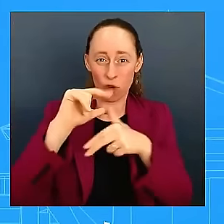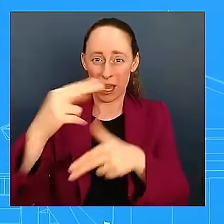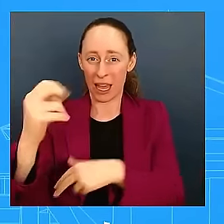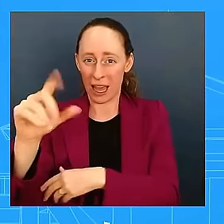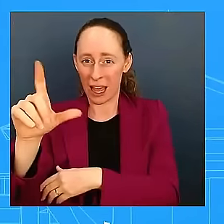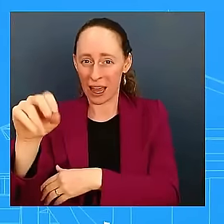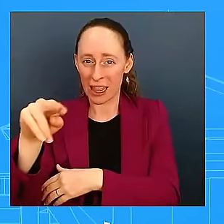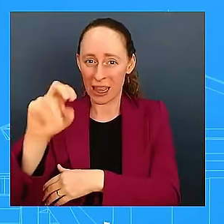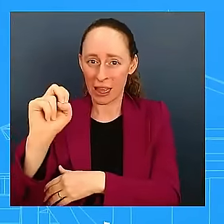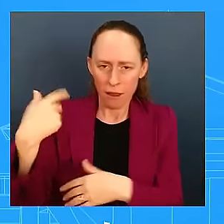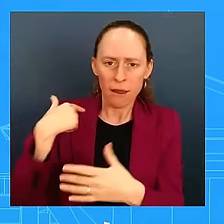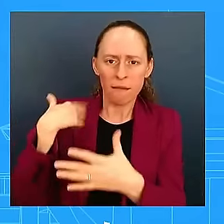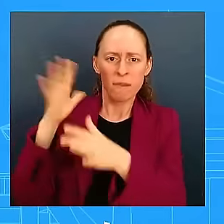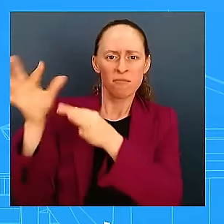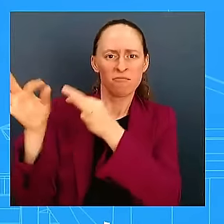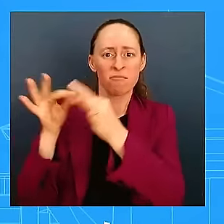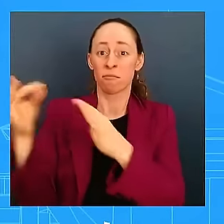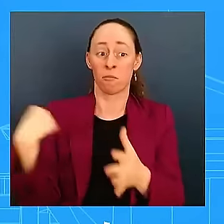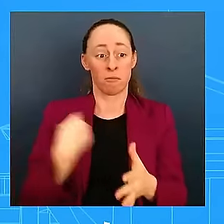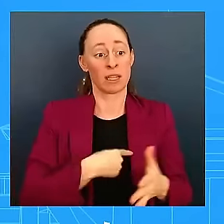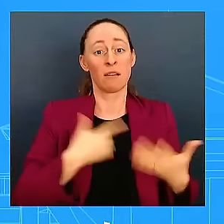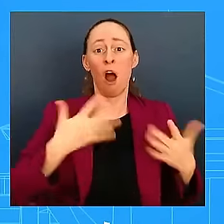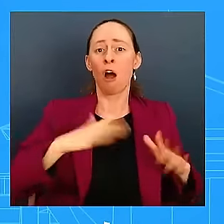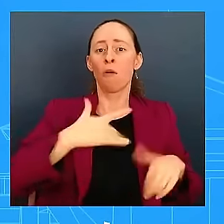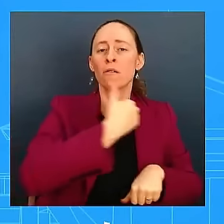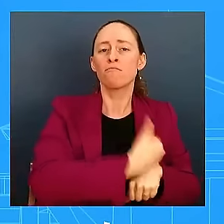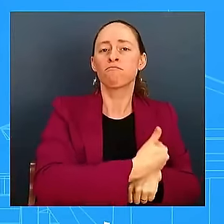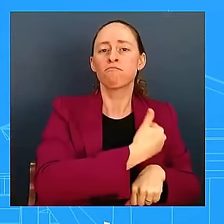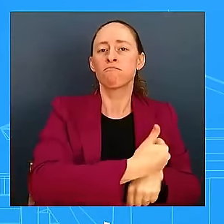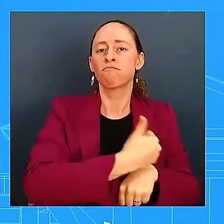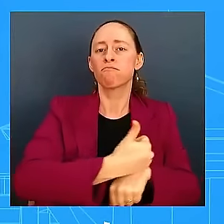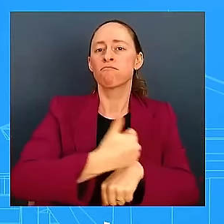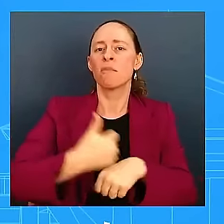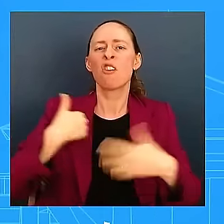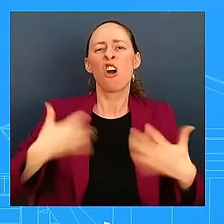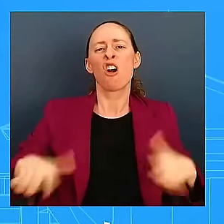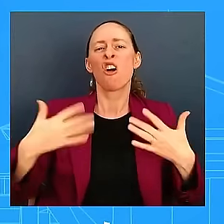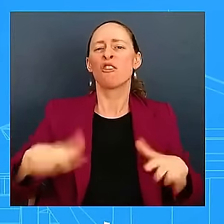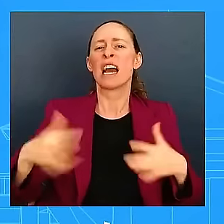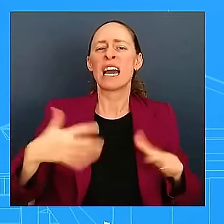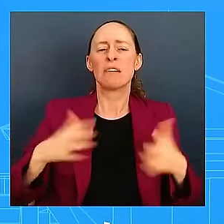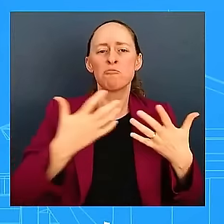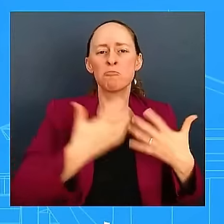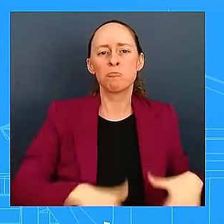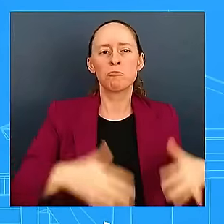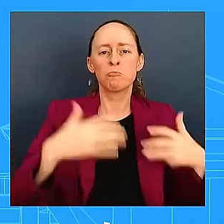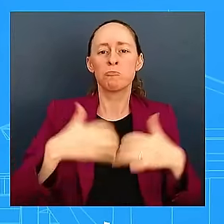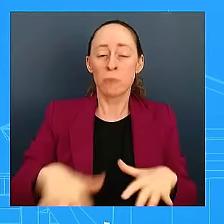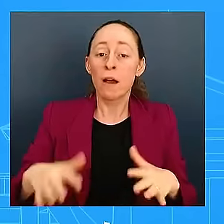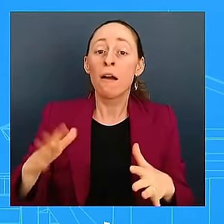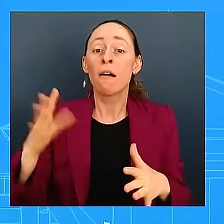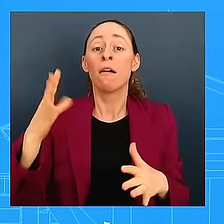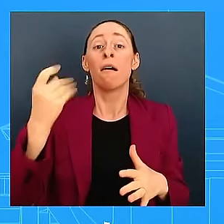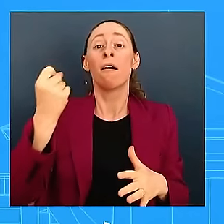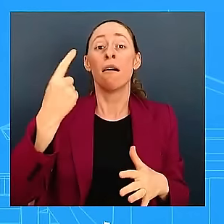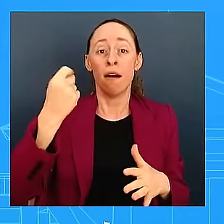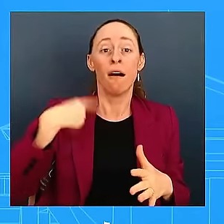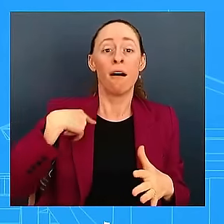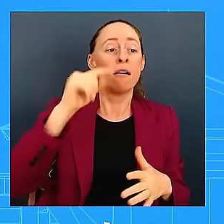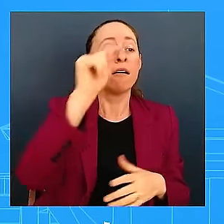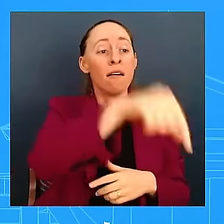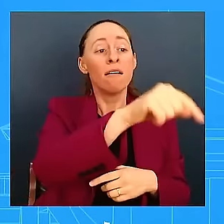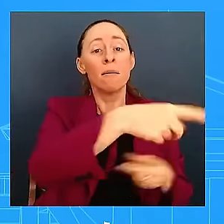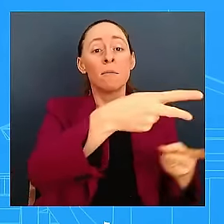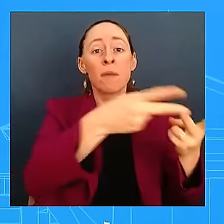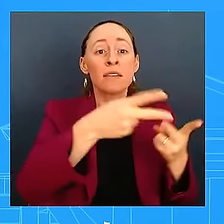for this storm for a number of days, and we began moving resources into Florida on Monday. I just want everybody to know